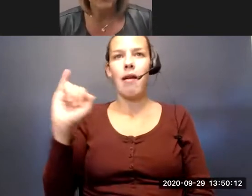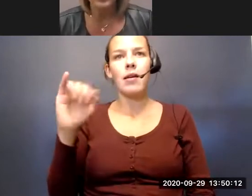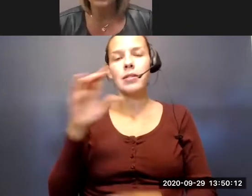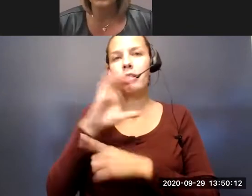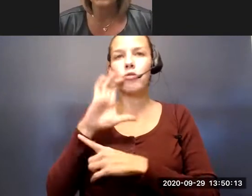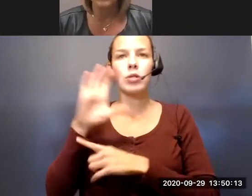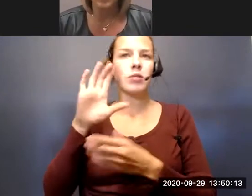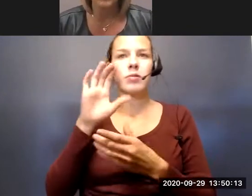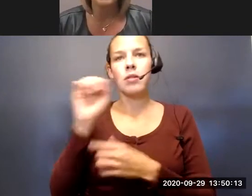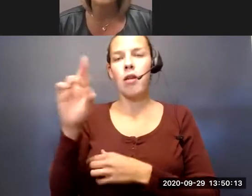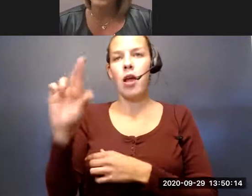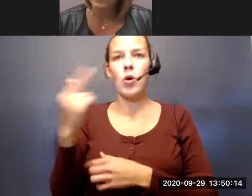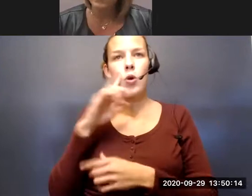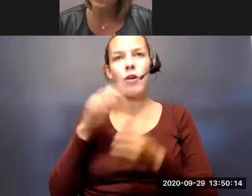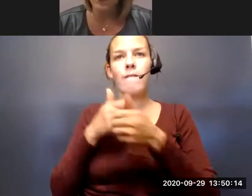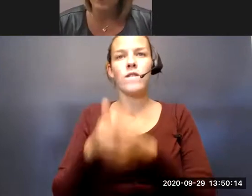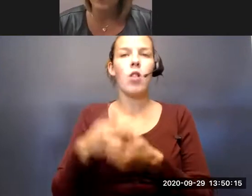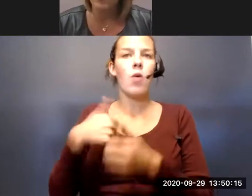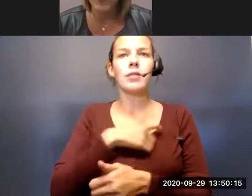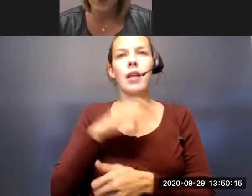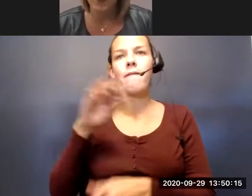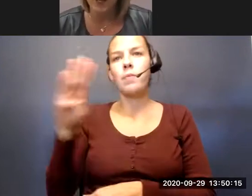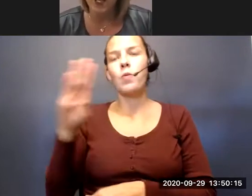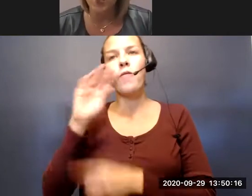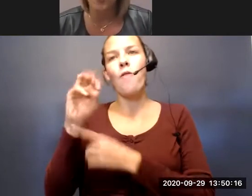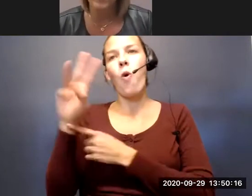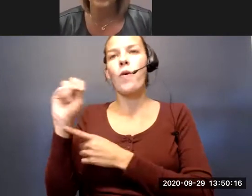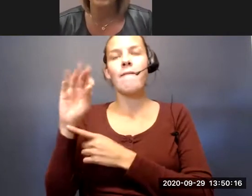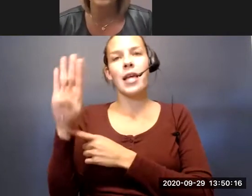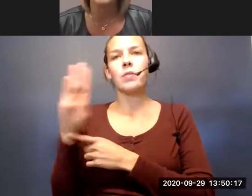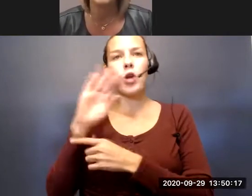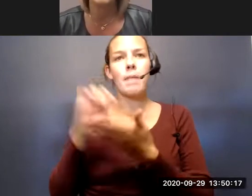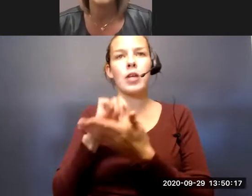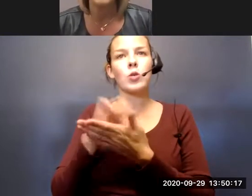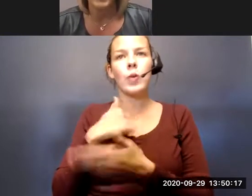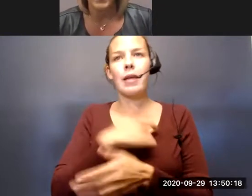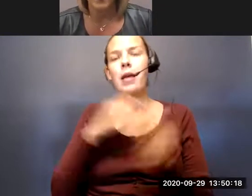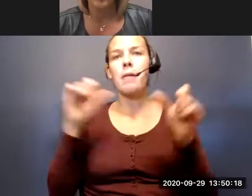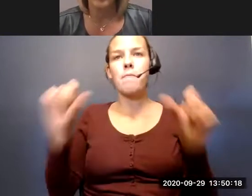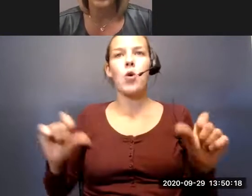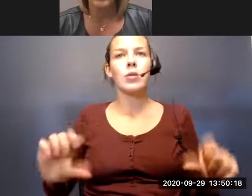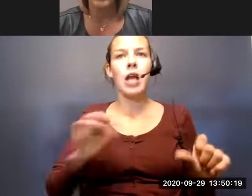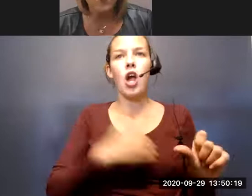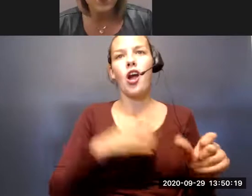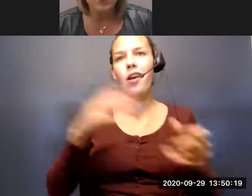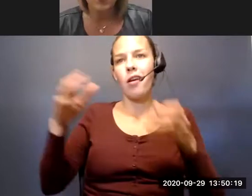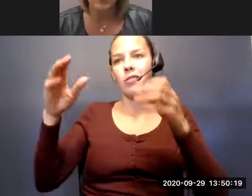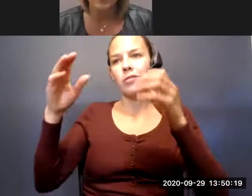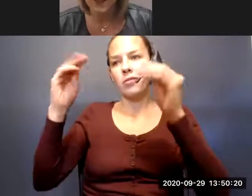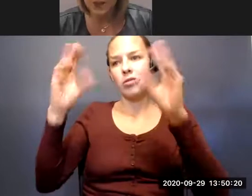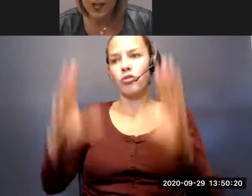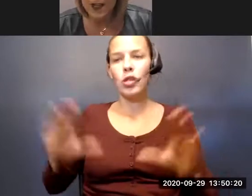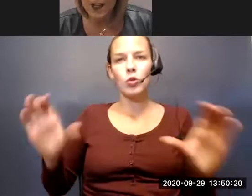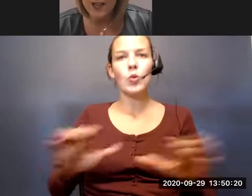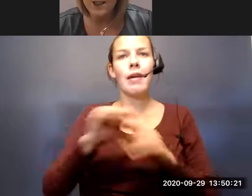Folks can also follow us on Facebook. We have our own Facebook page where we have been posting our instructors doing